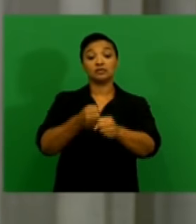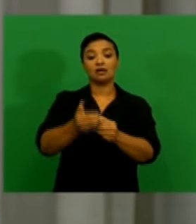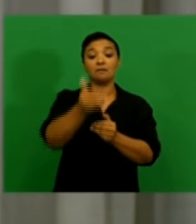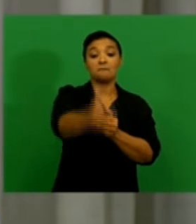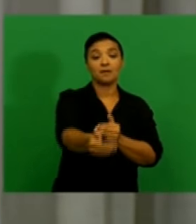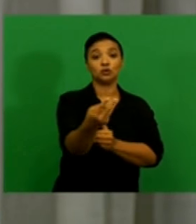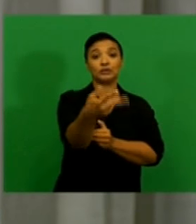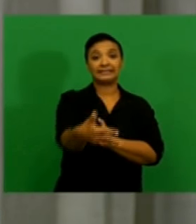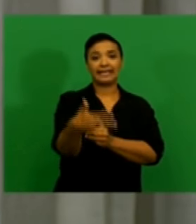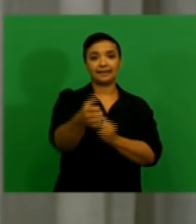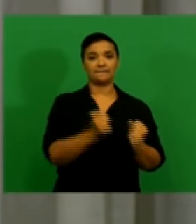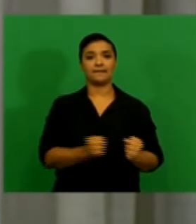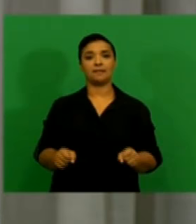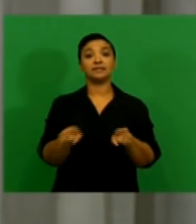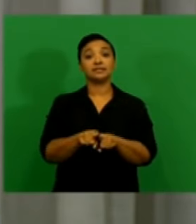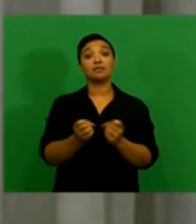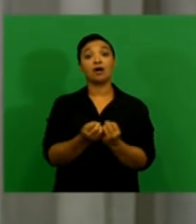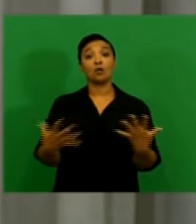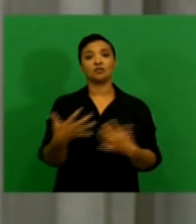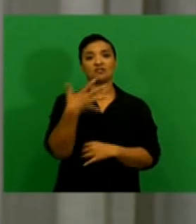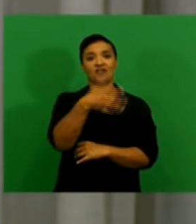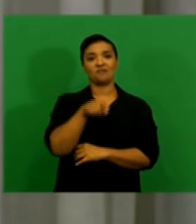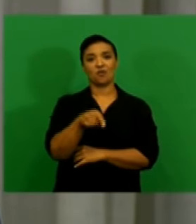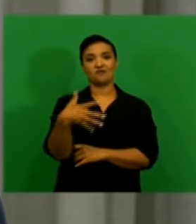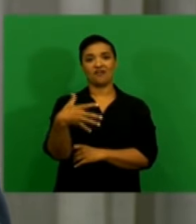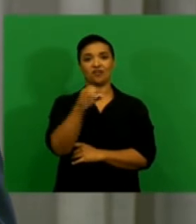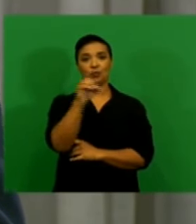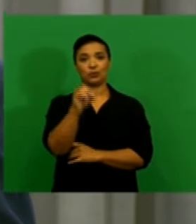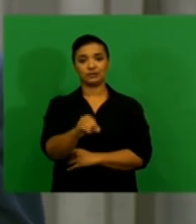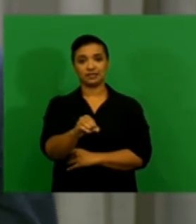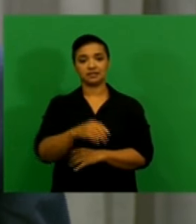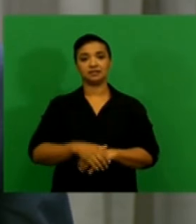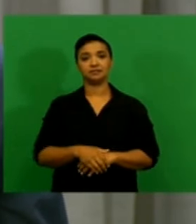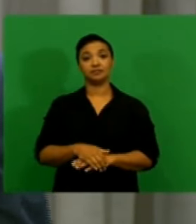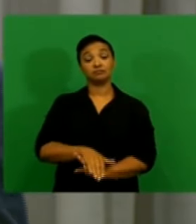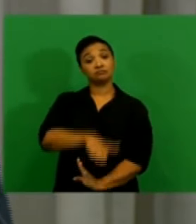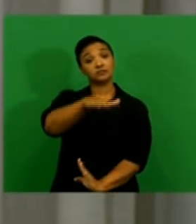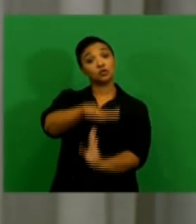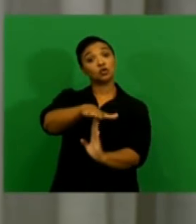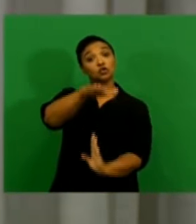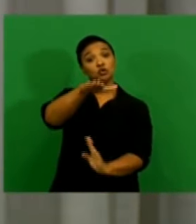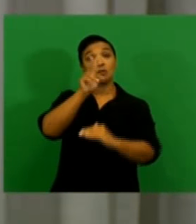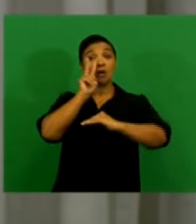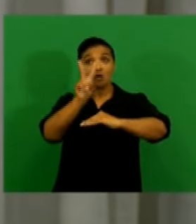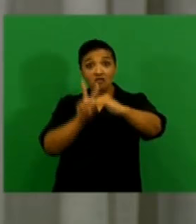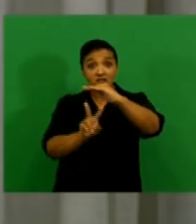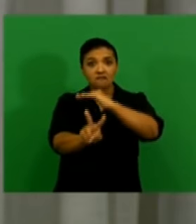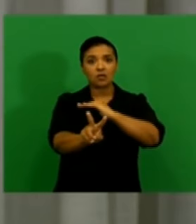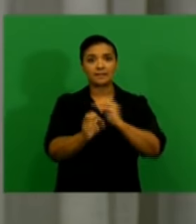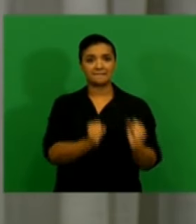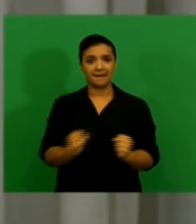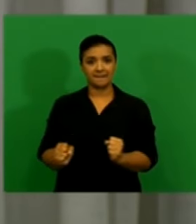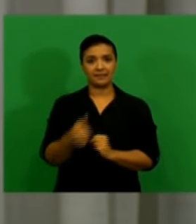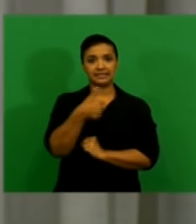less unchanged at an average of 5.5%. The peak of the forecast remains at 6